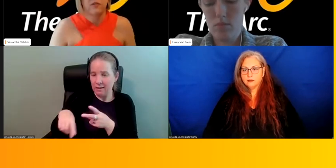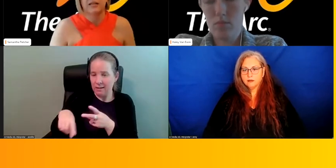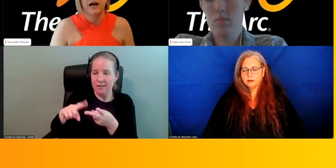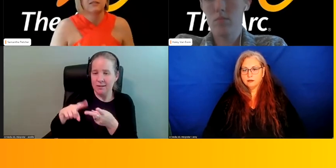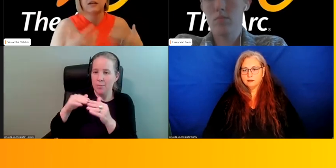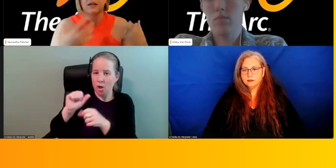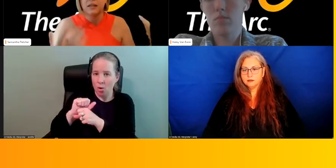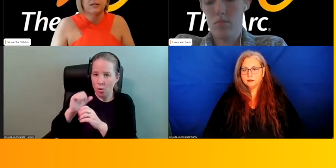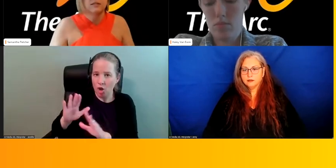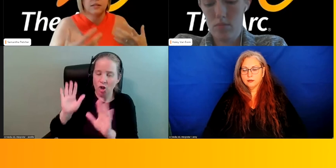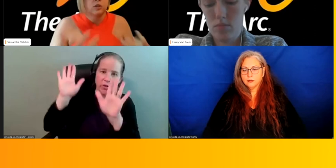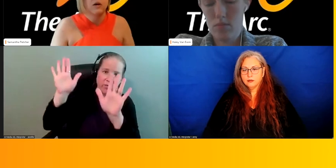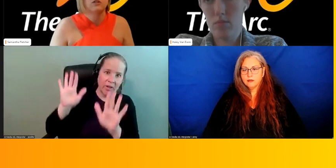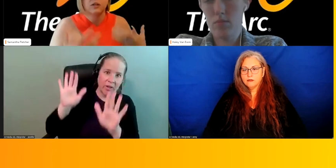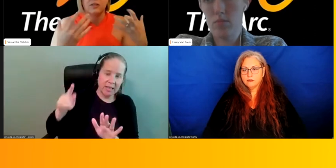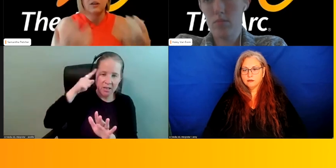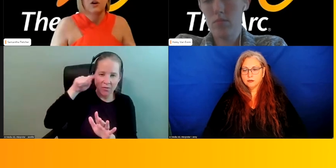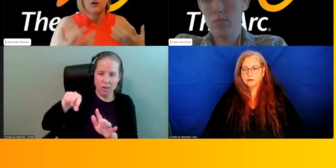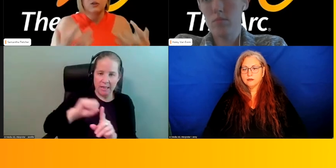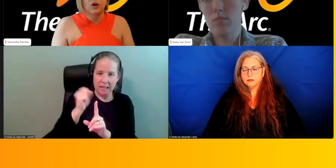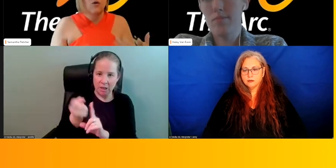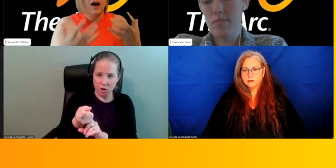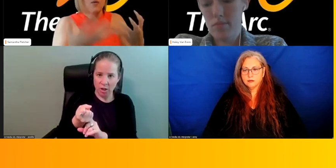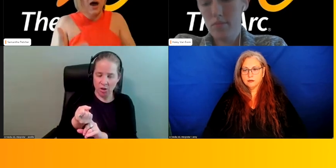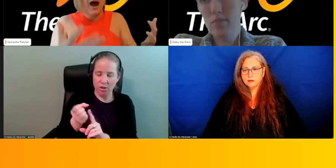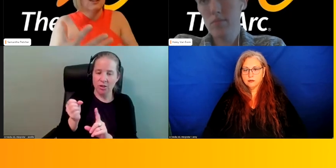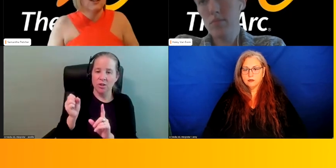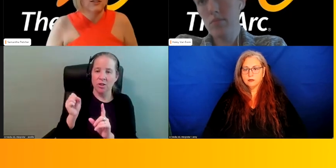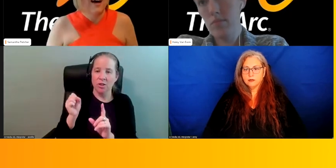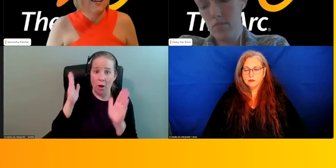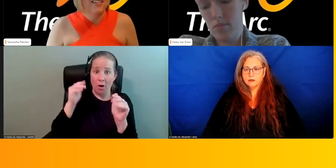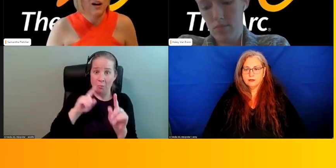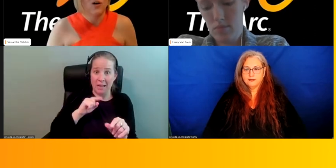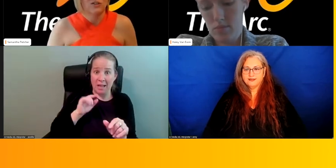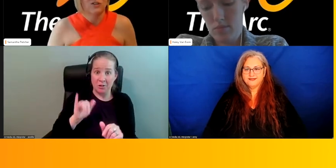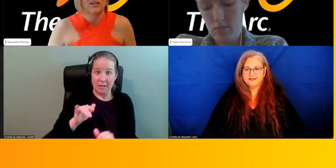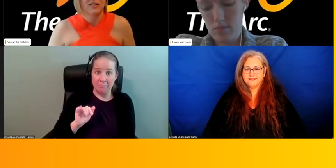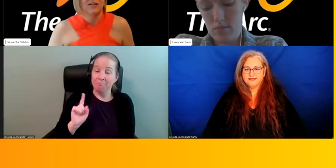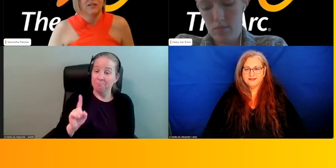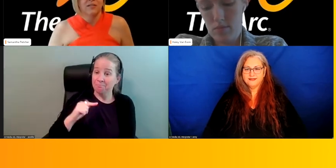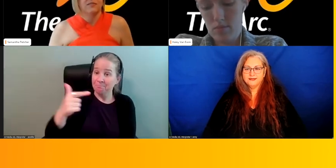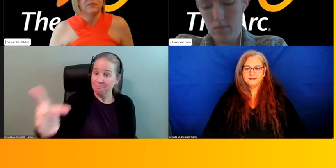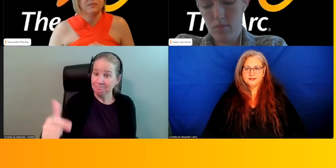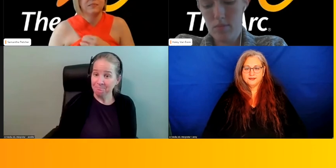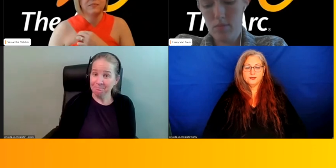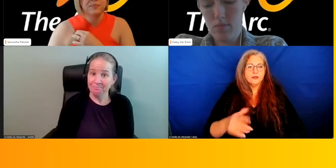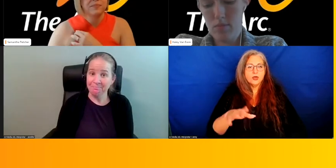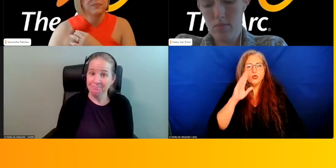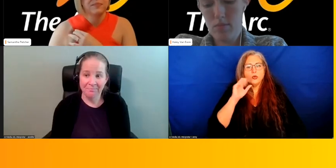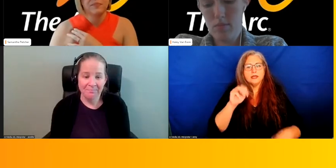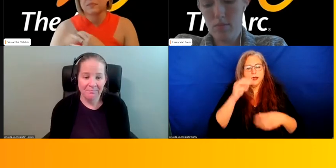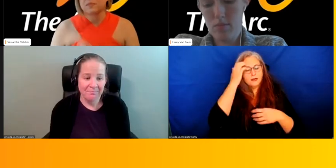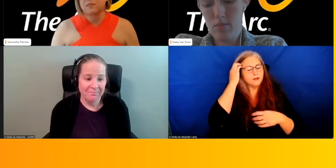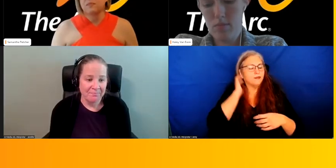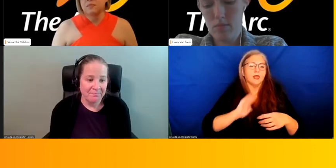workers are fantastic in these situations so i hope that answered that that question you know sam i think one